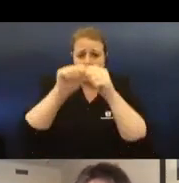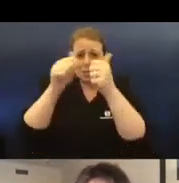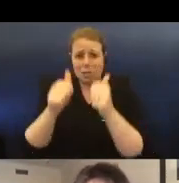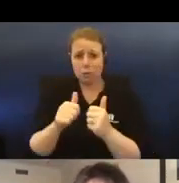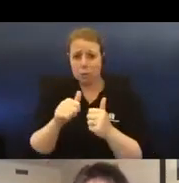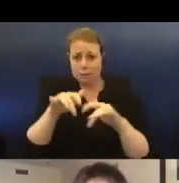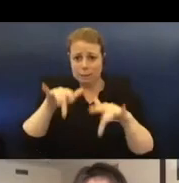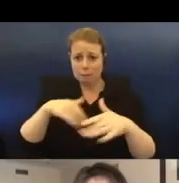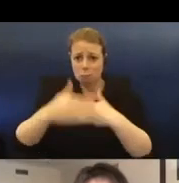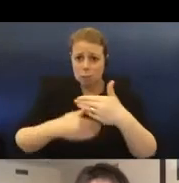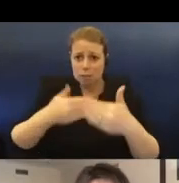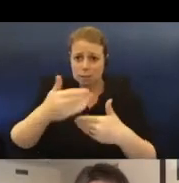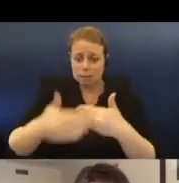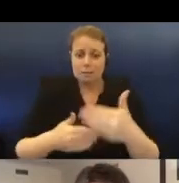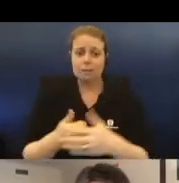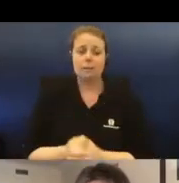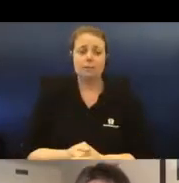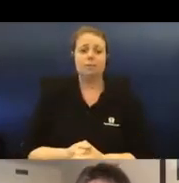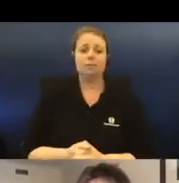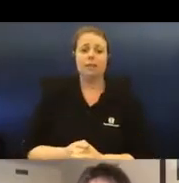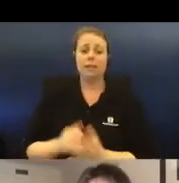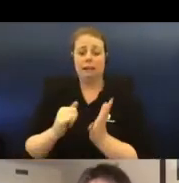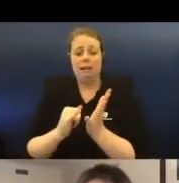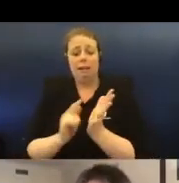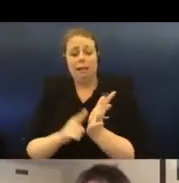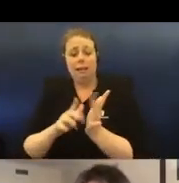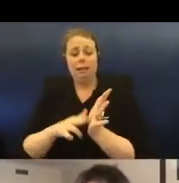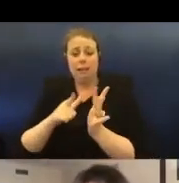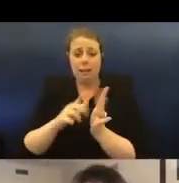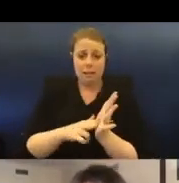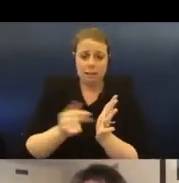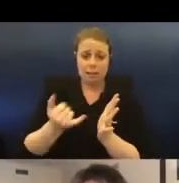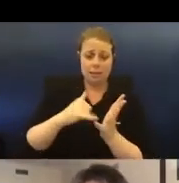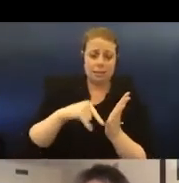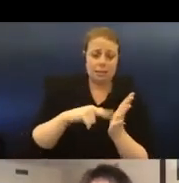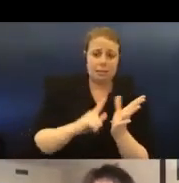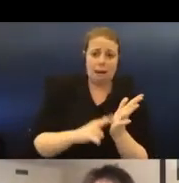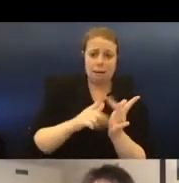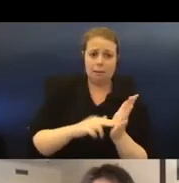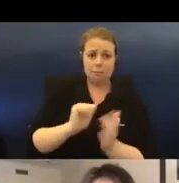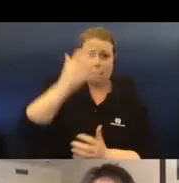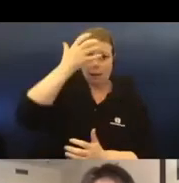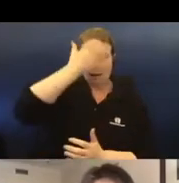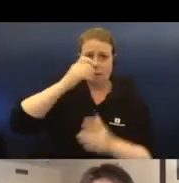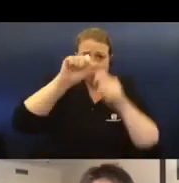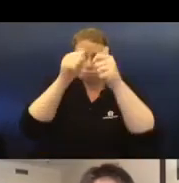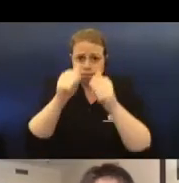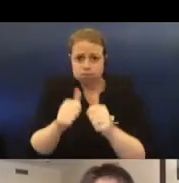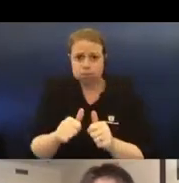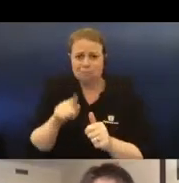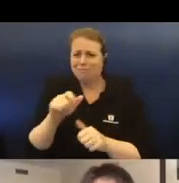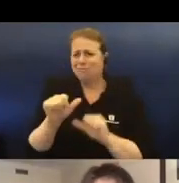giant fragments of Lenin and Stalin heads and being surrounded by other works, artworks, which was a great playground.